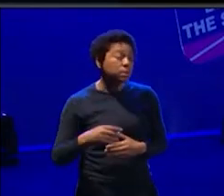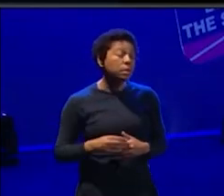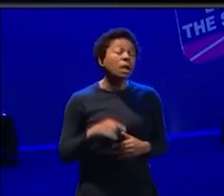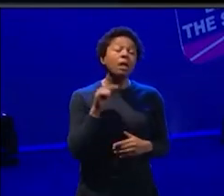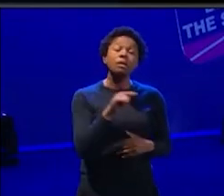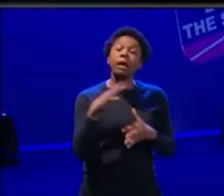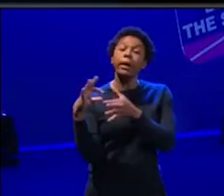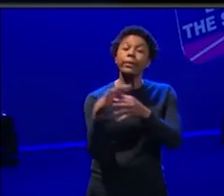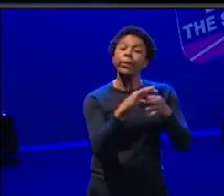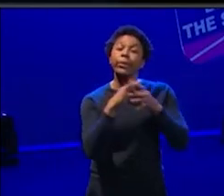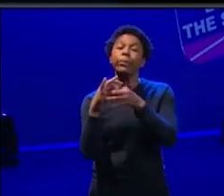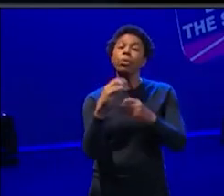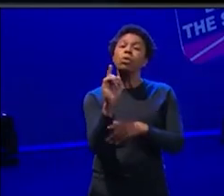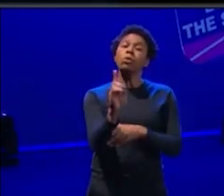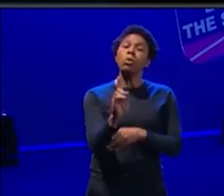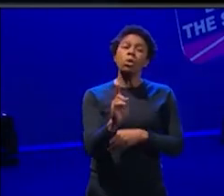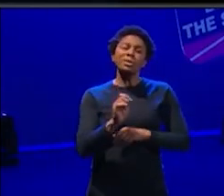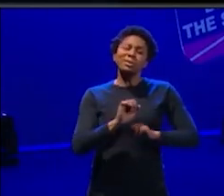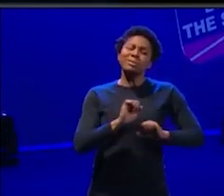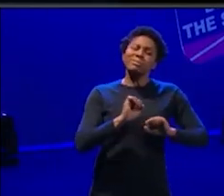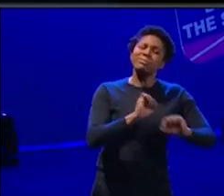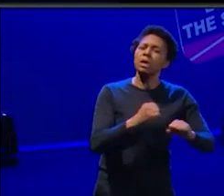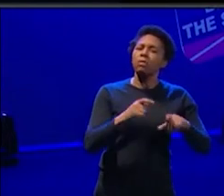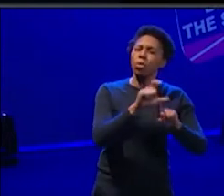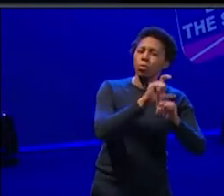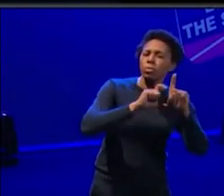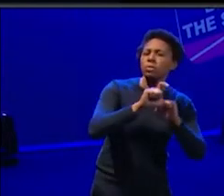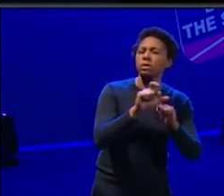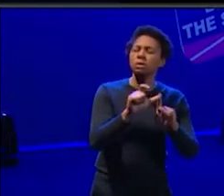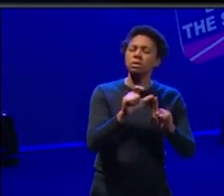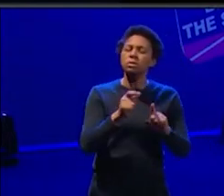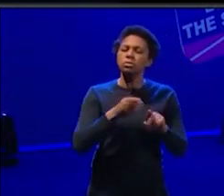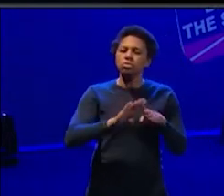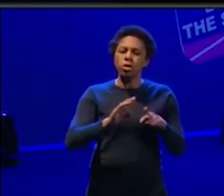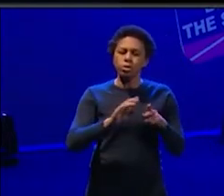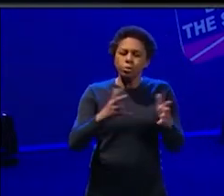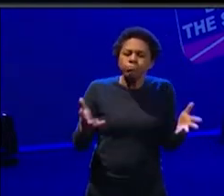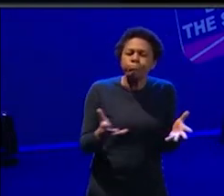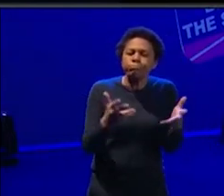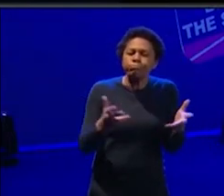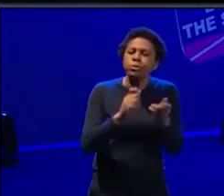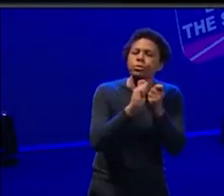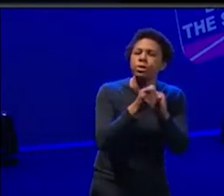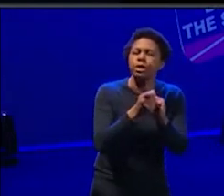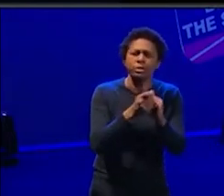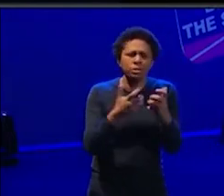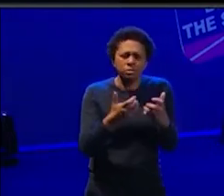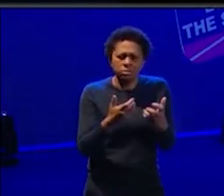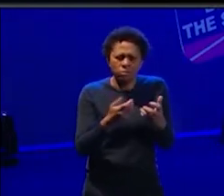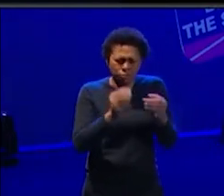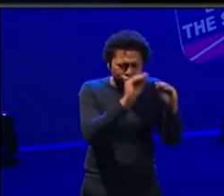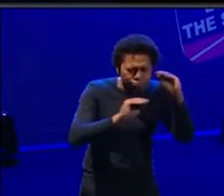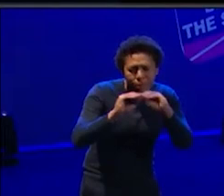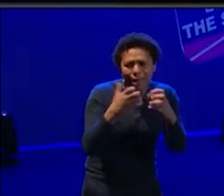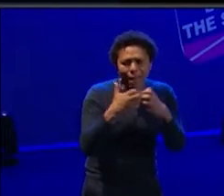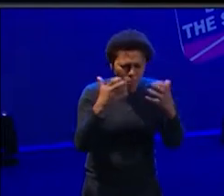the agency of what, of their own community and wanting to make, um, changes and how to make that happen. And so the progression